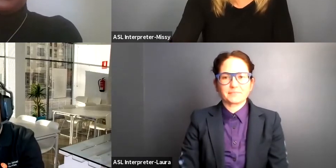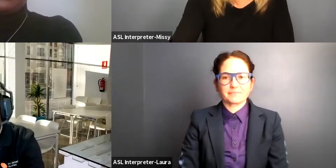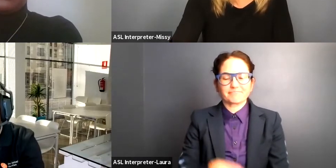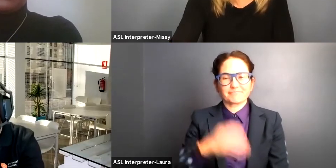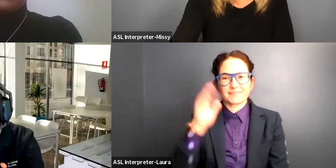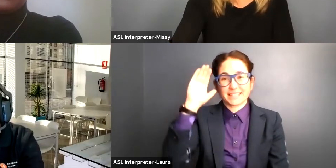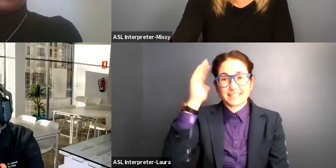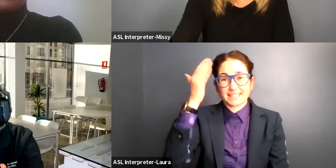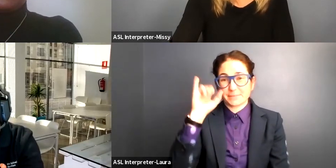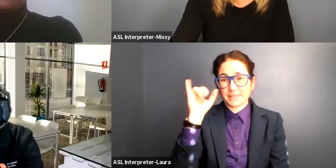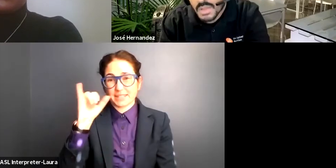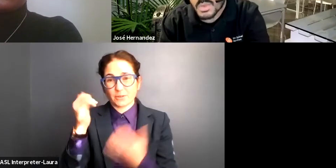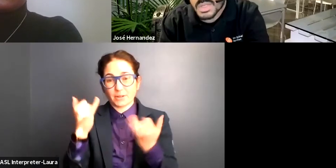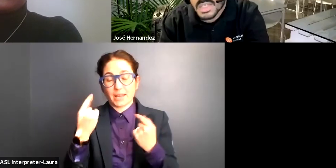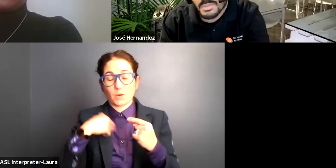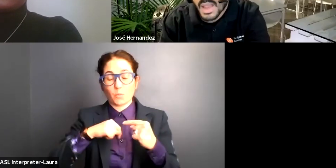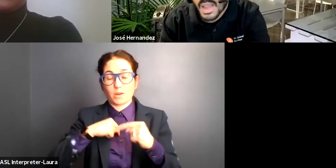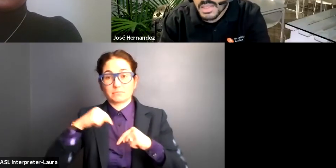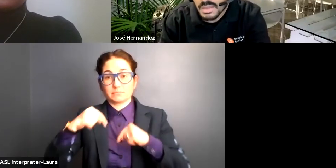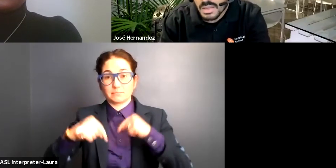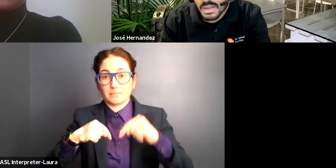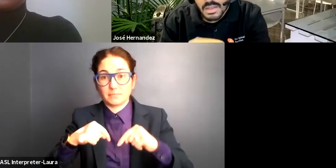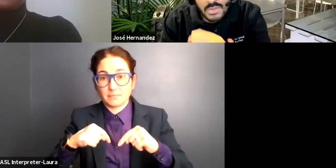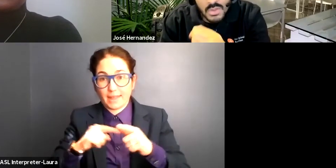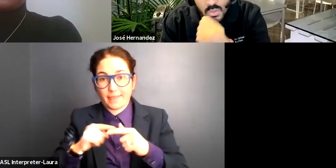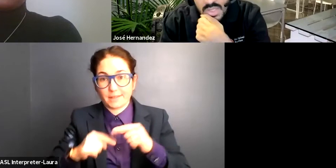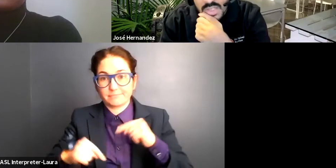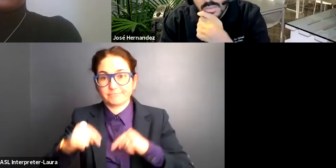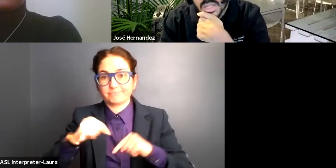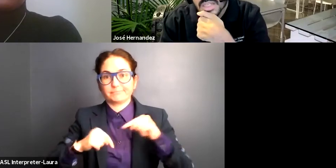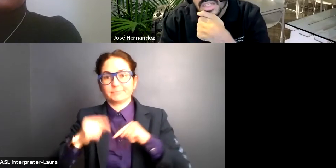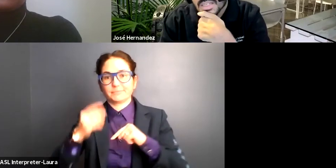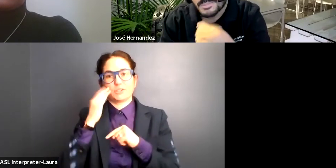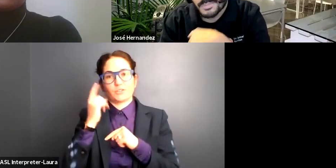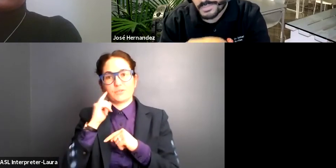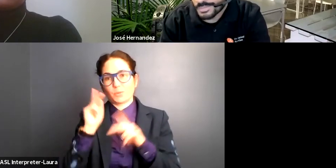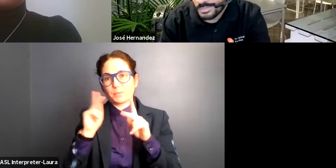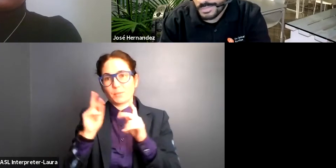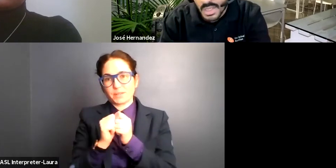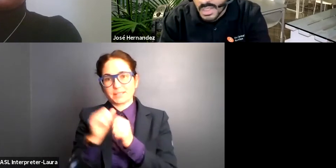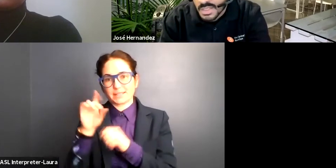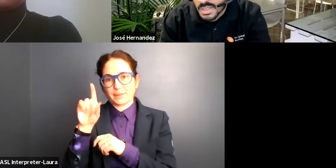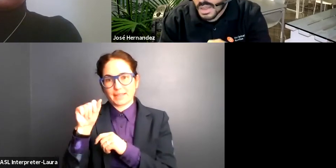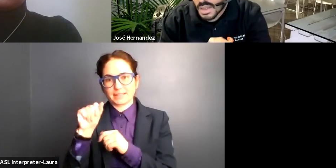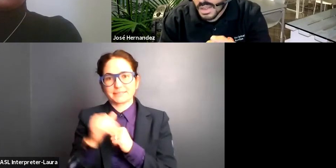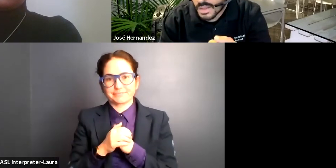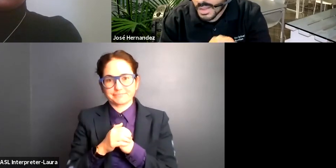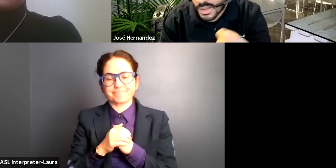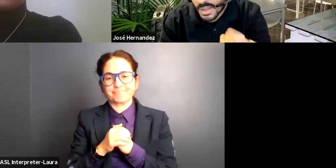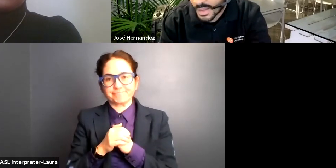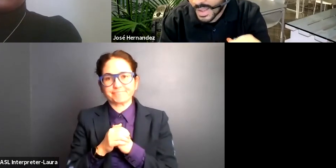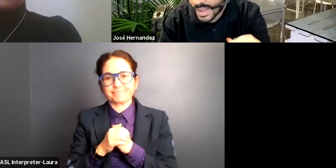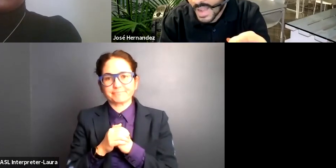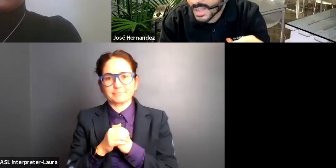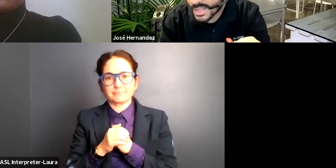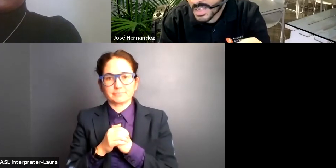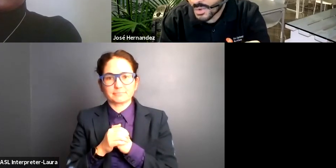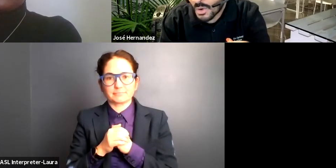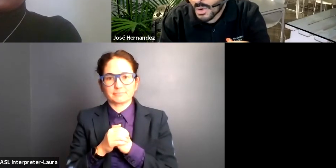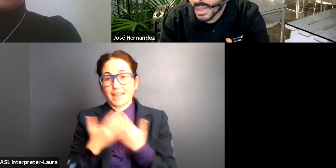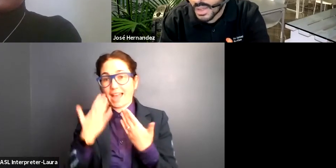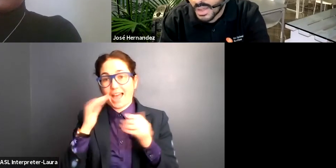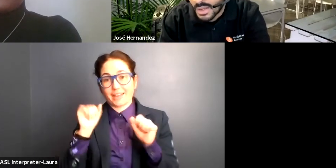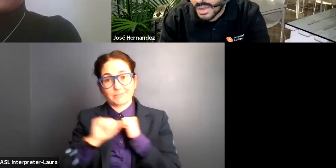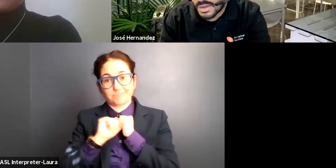take two steps forward and three steps back as, uh, individuals with disabilities. So, uh, and I could